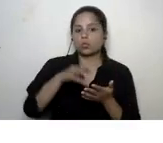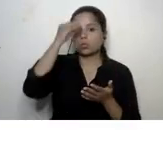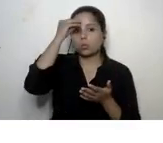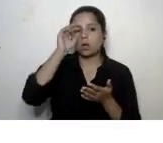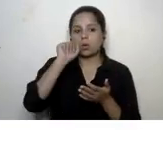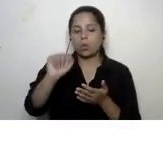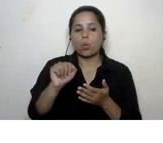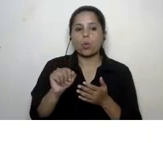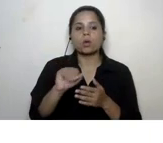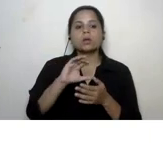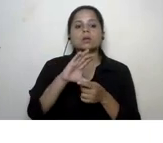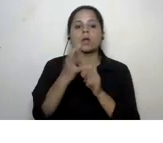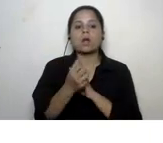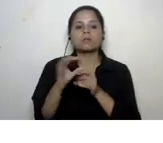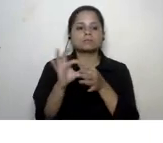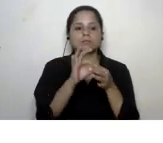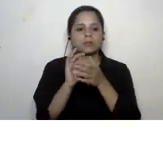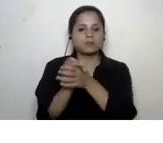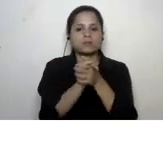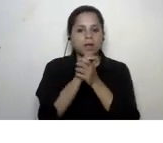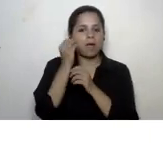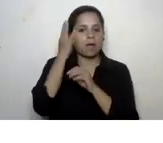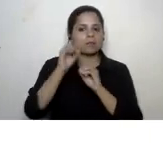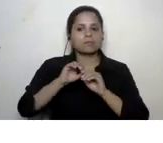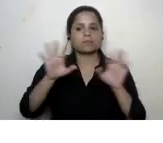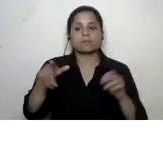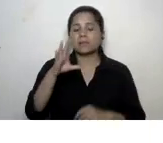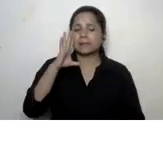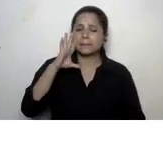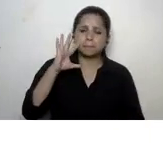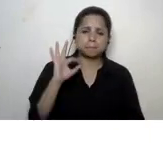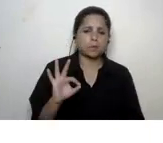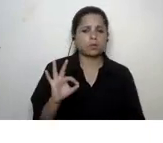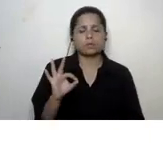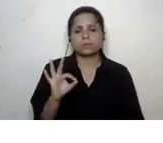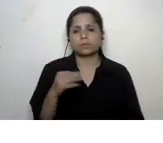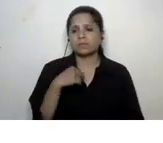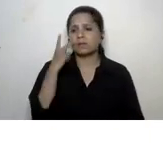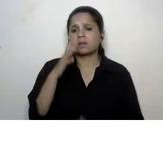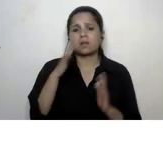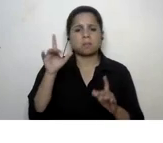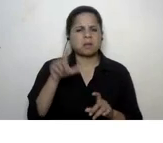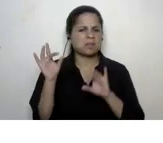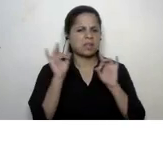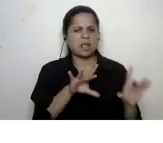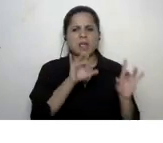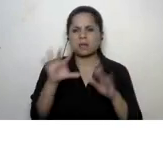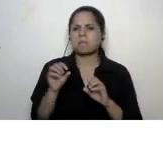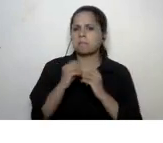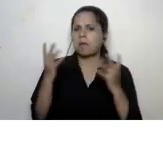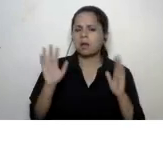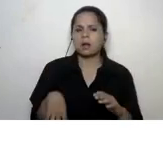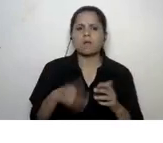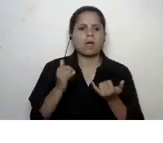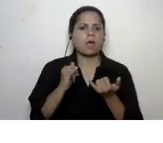intercultural friendships to raise awareness extremely important we see a lot of hate nowadays being spread on social